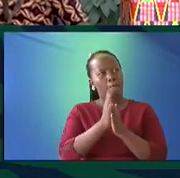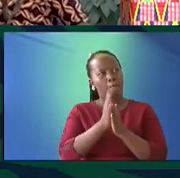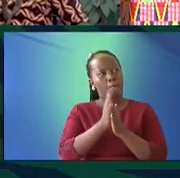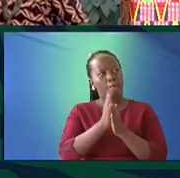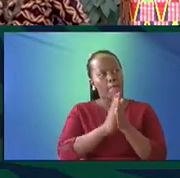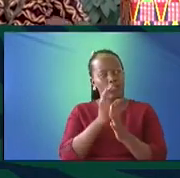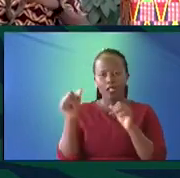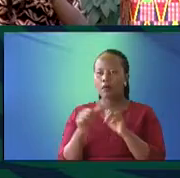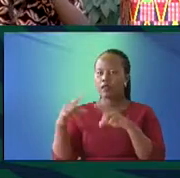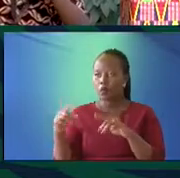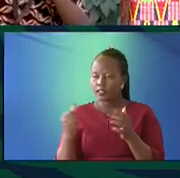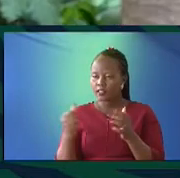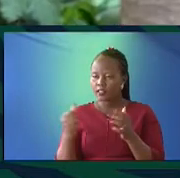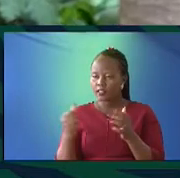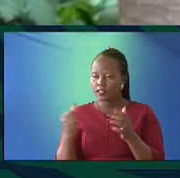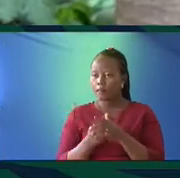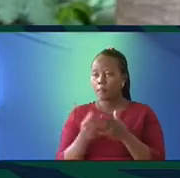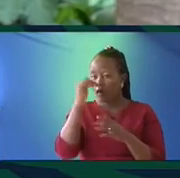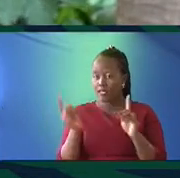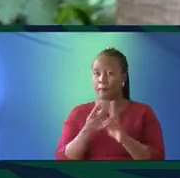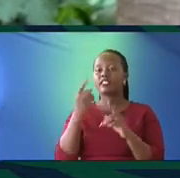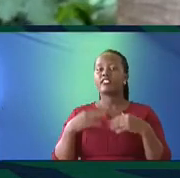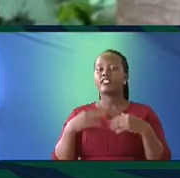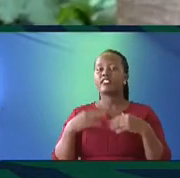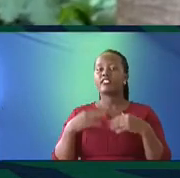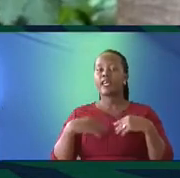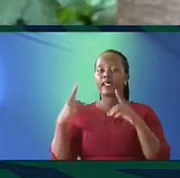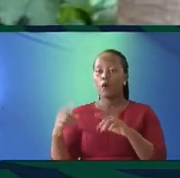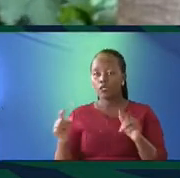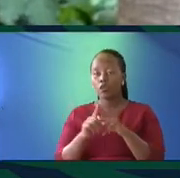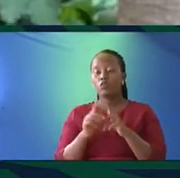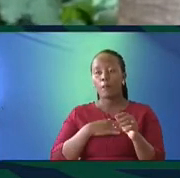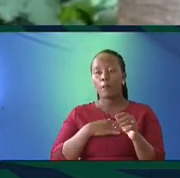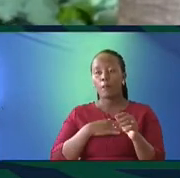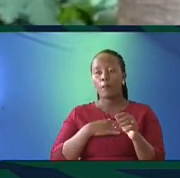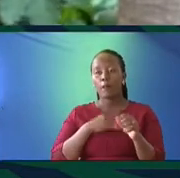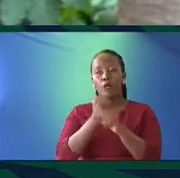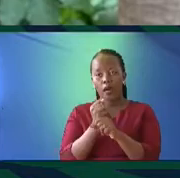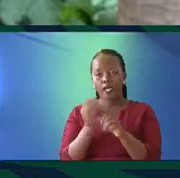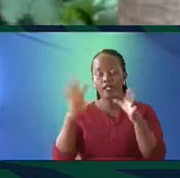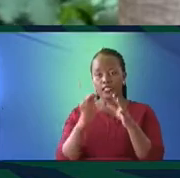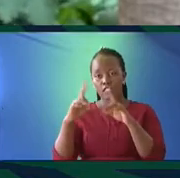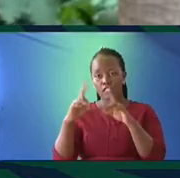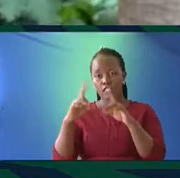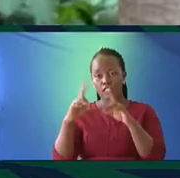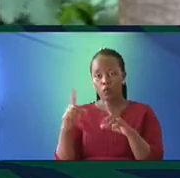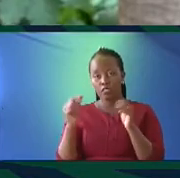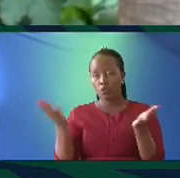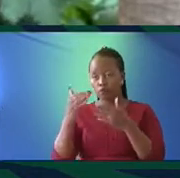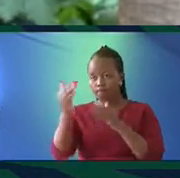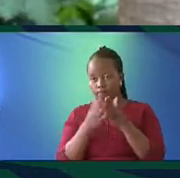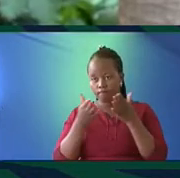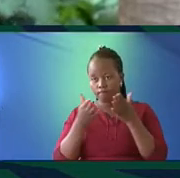about the word. In my beginning was the word. And that is why, as part of my work, I link the word on page and word on